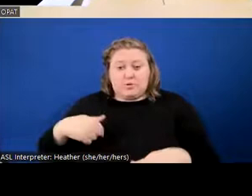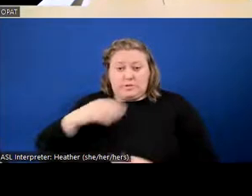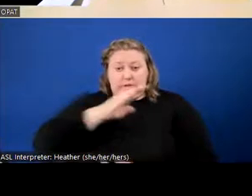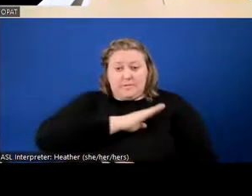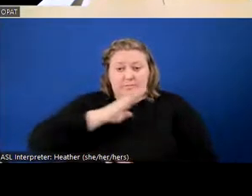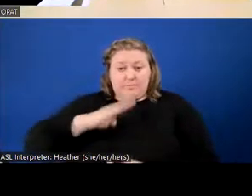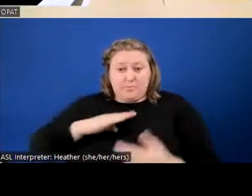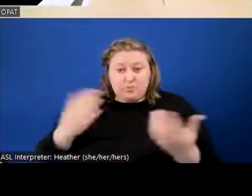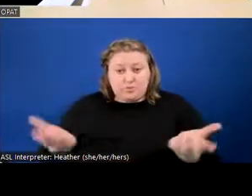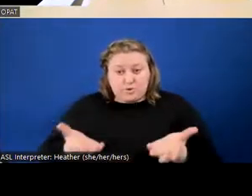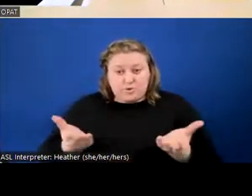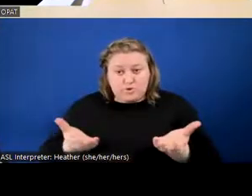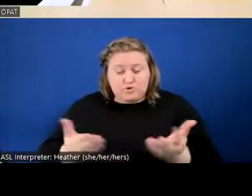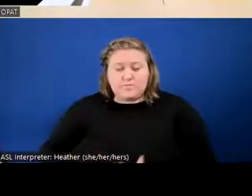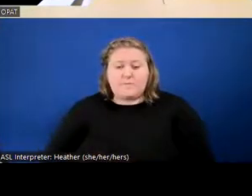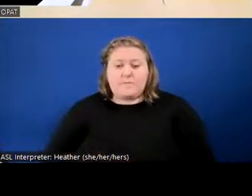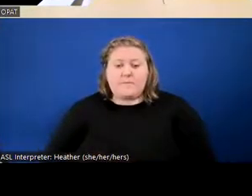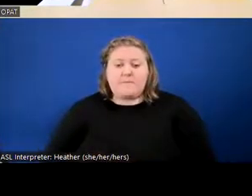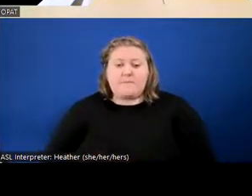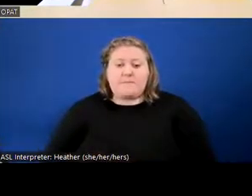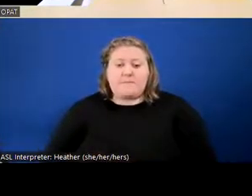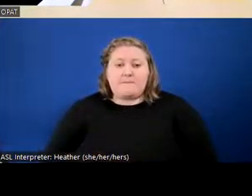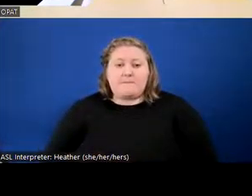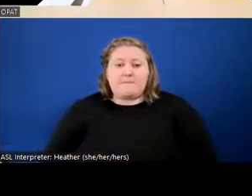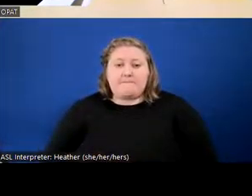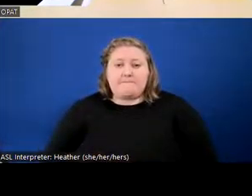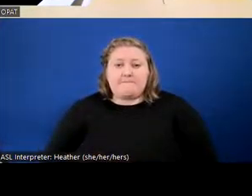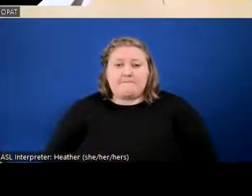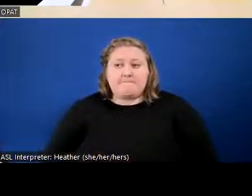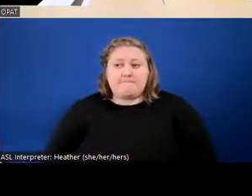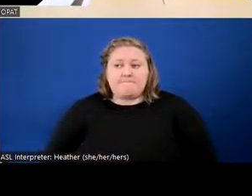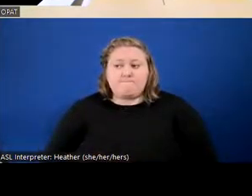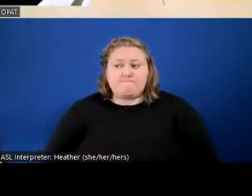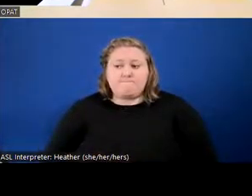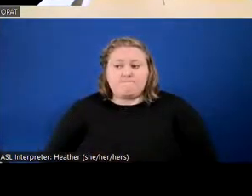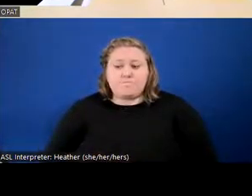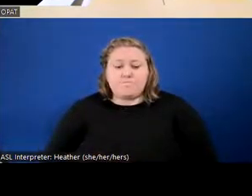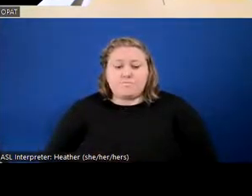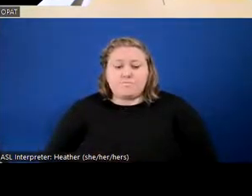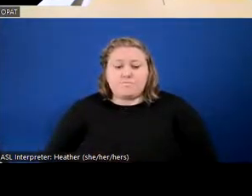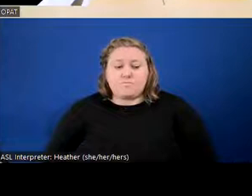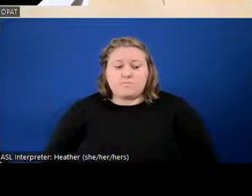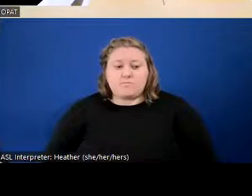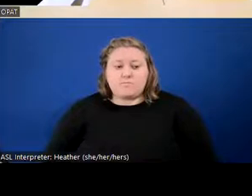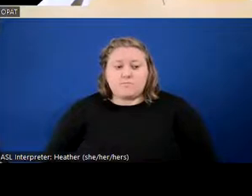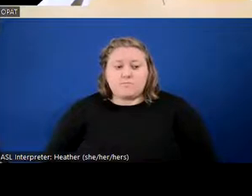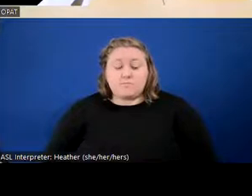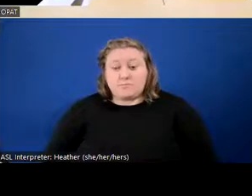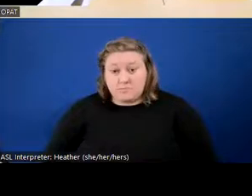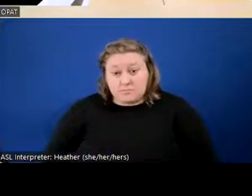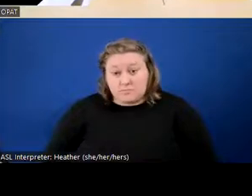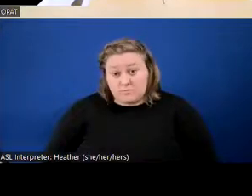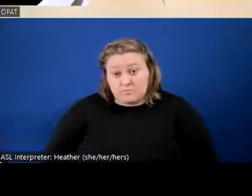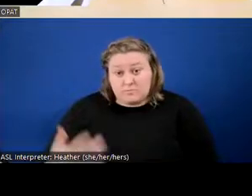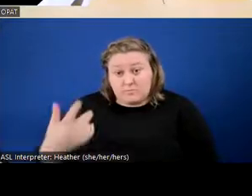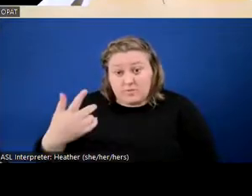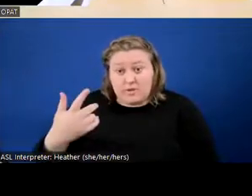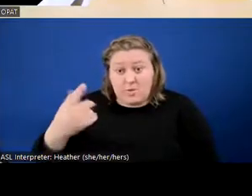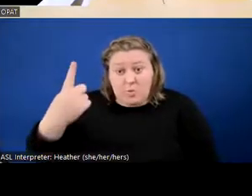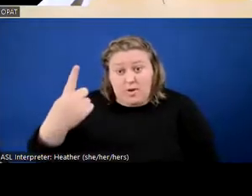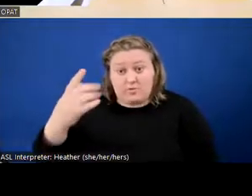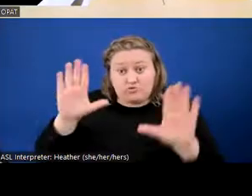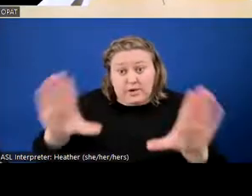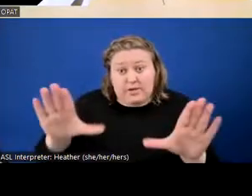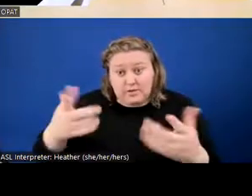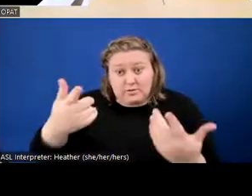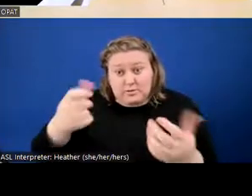and one of the good things is that you can try to fight to change that. I would love to have